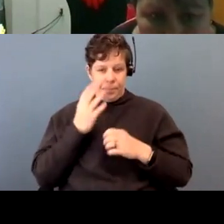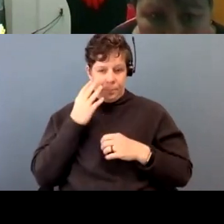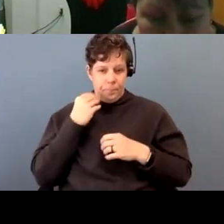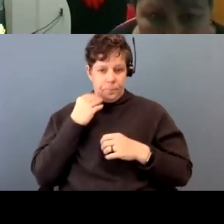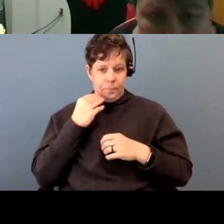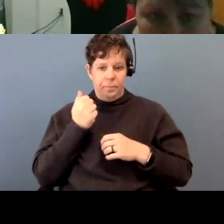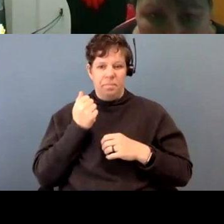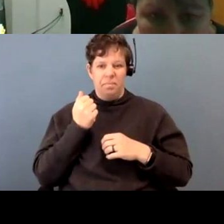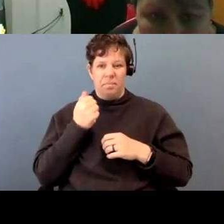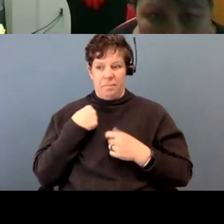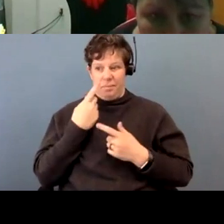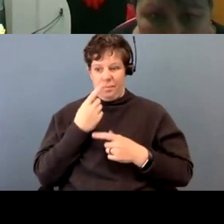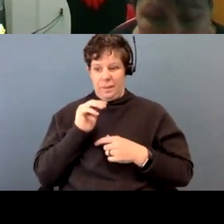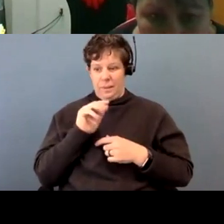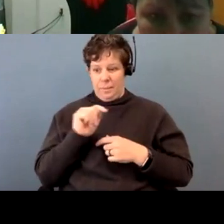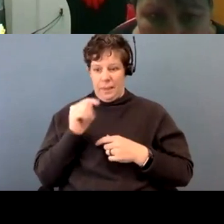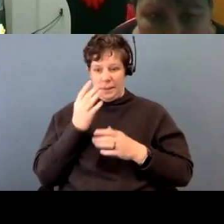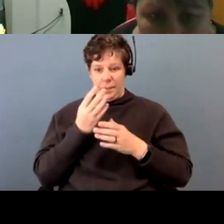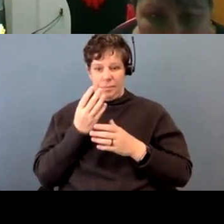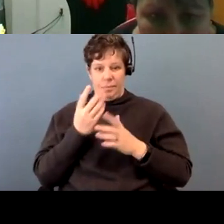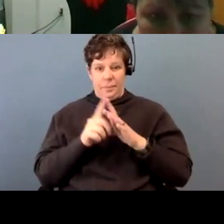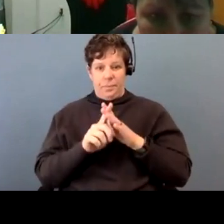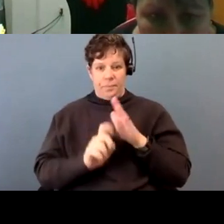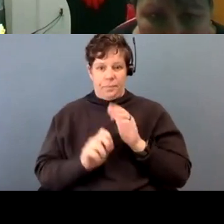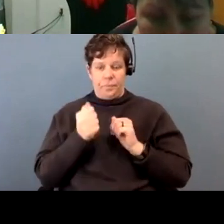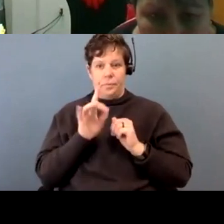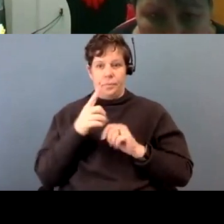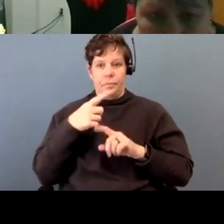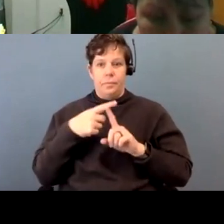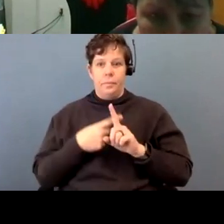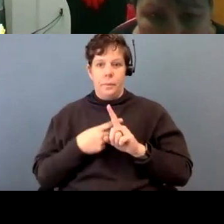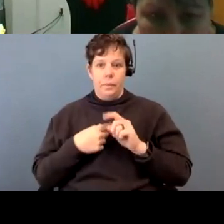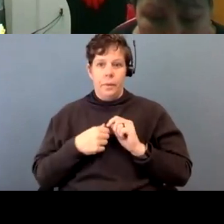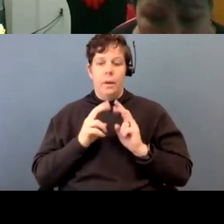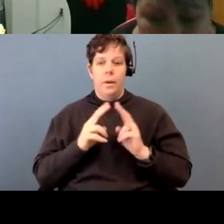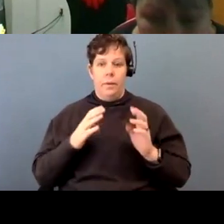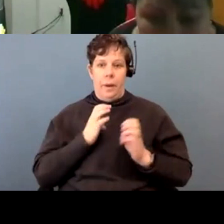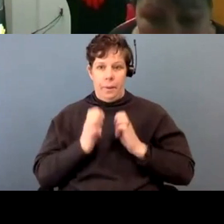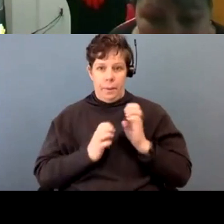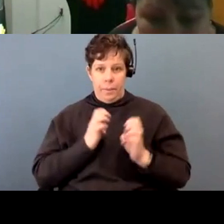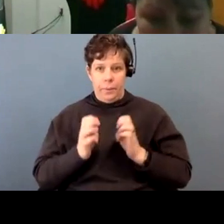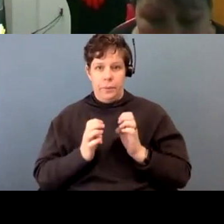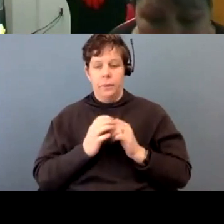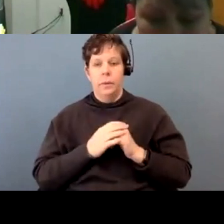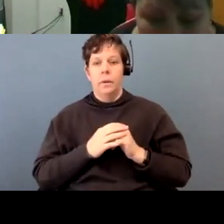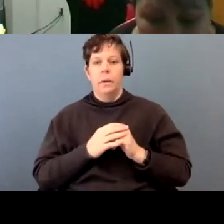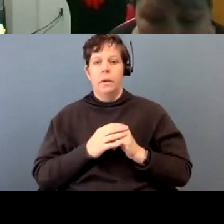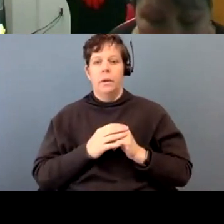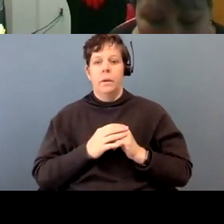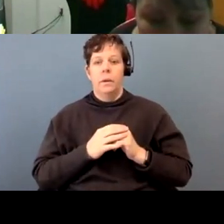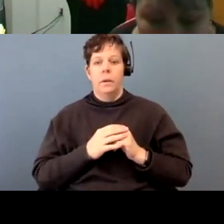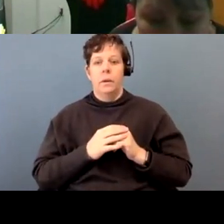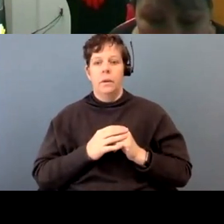now. Um, it's very emotional for me, um, just because, you know,